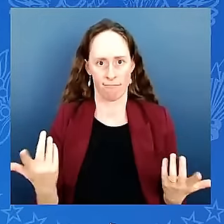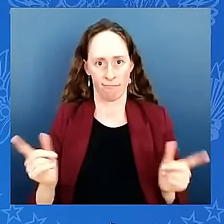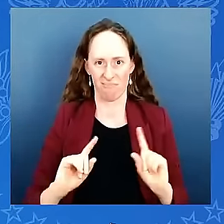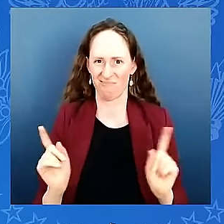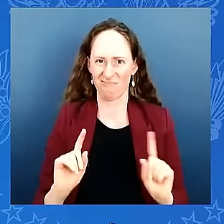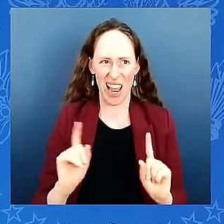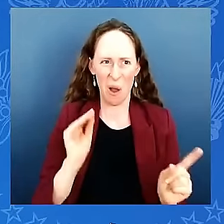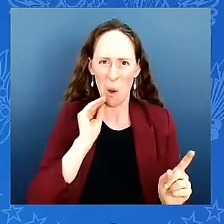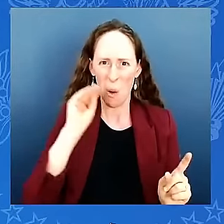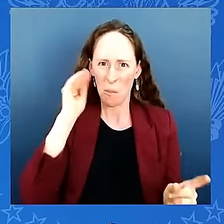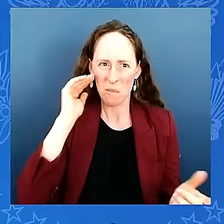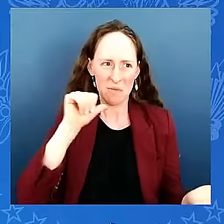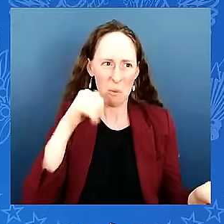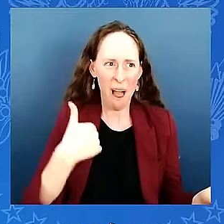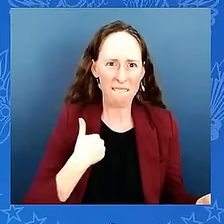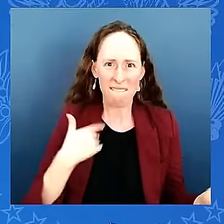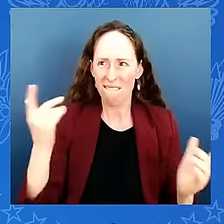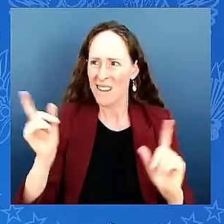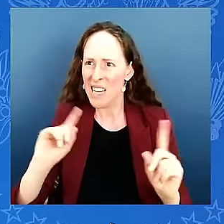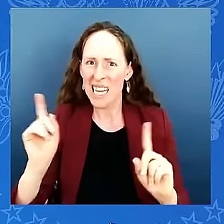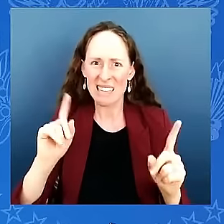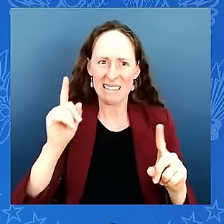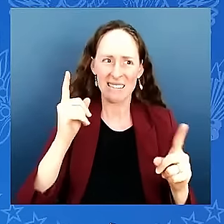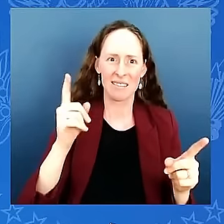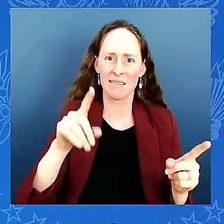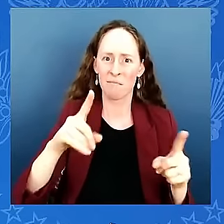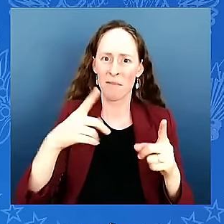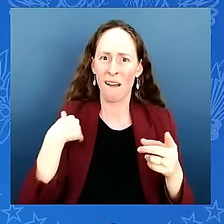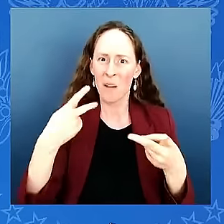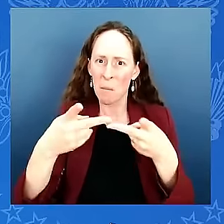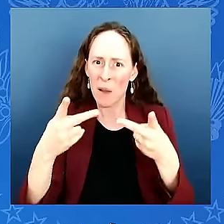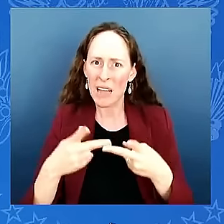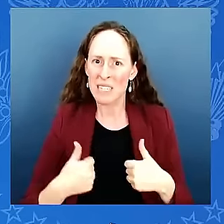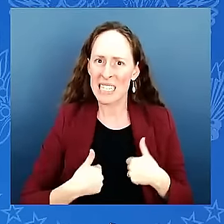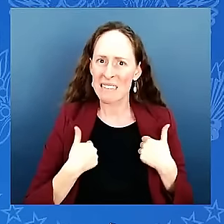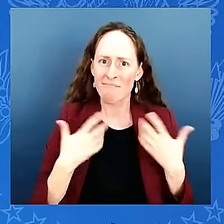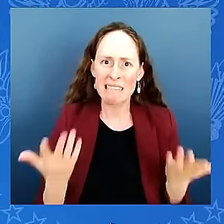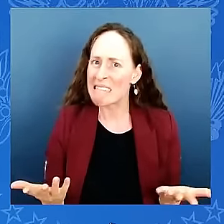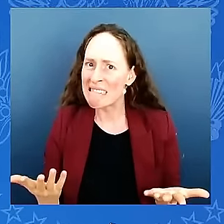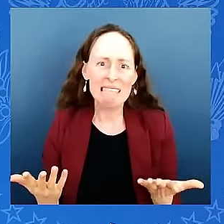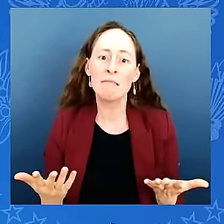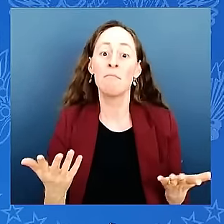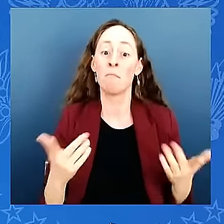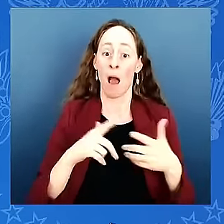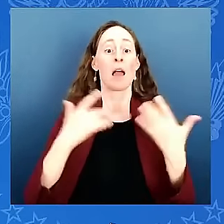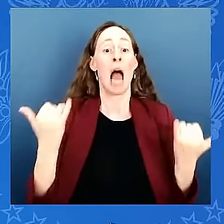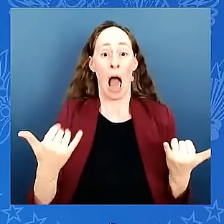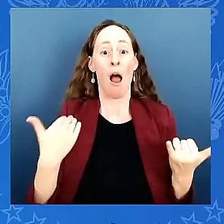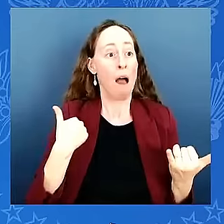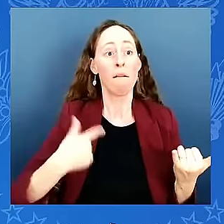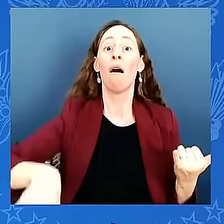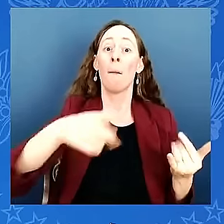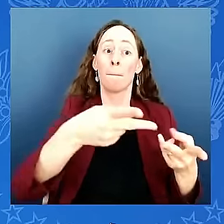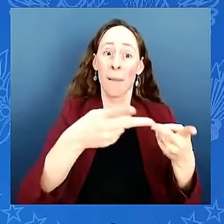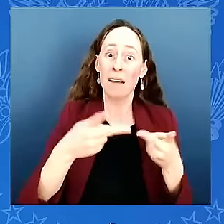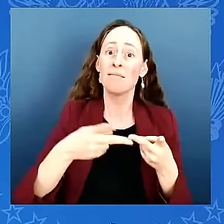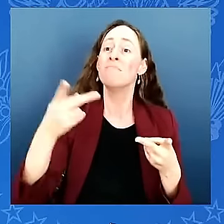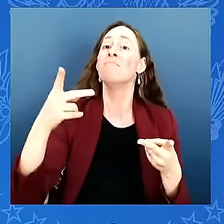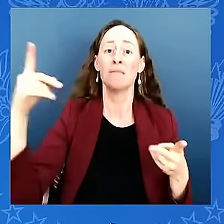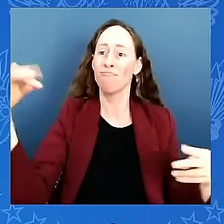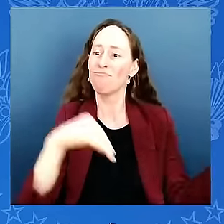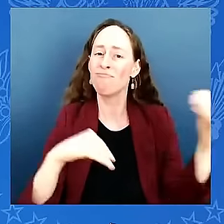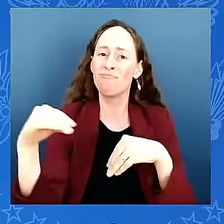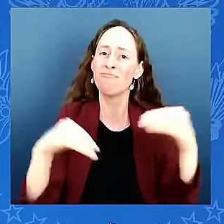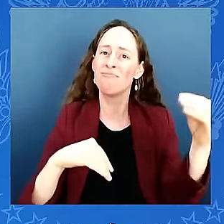means more families can live together on our tribal land it helps our businesses and our economy